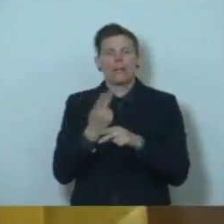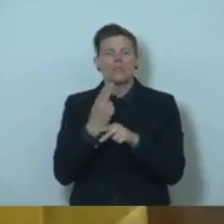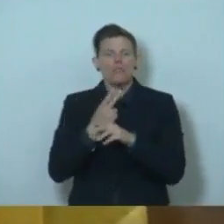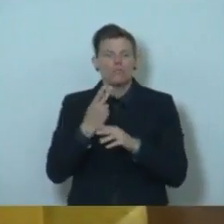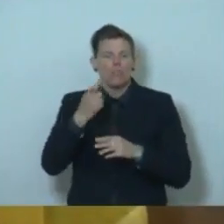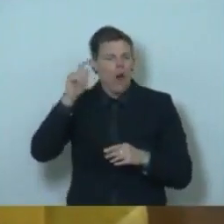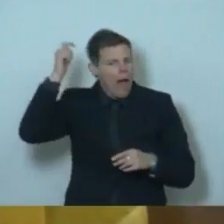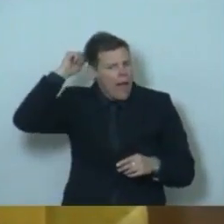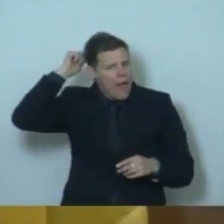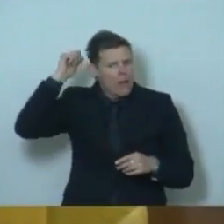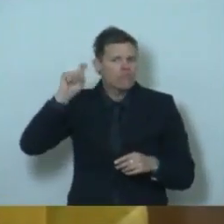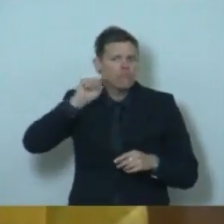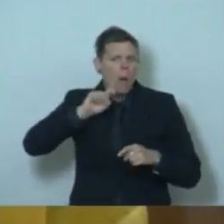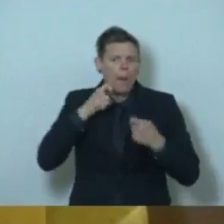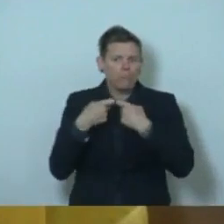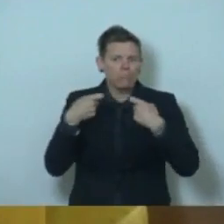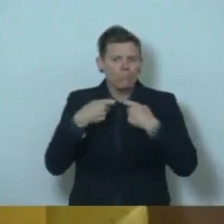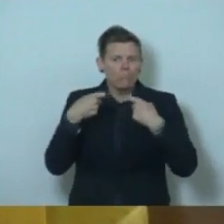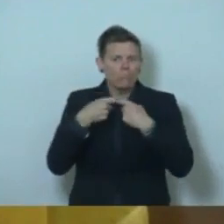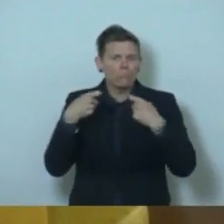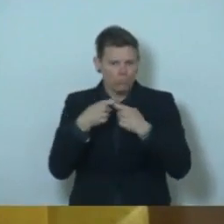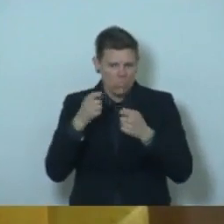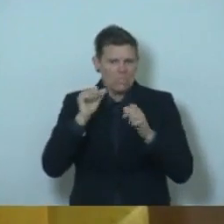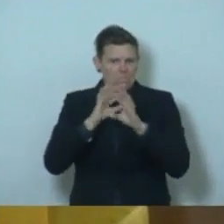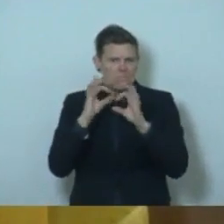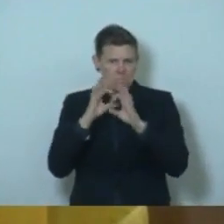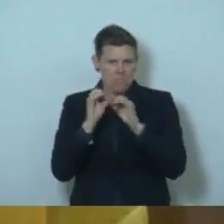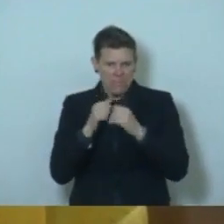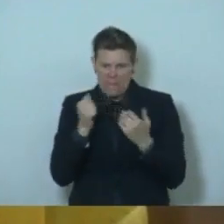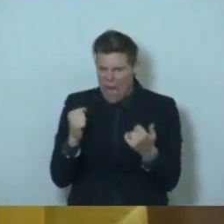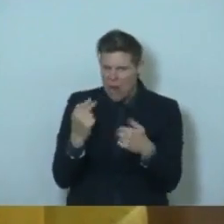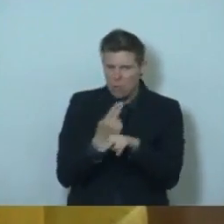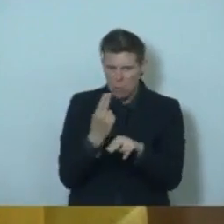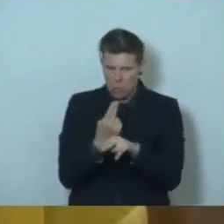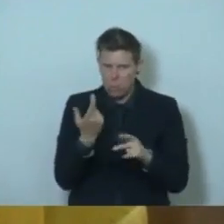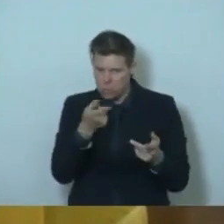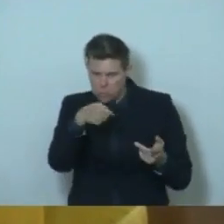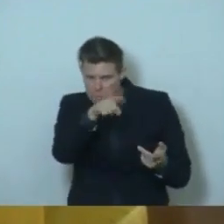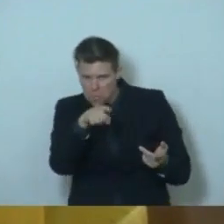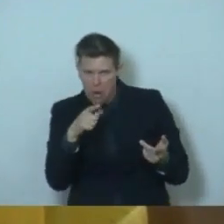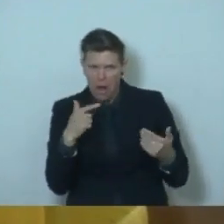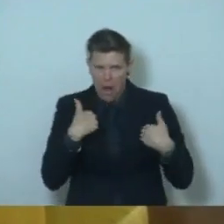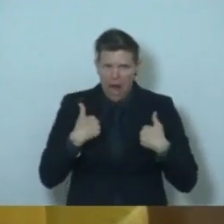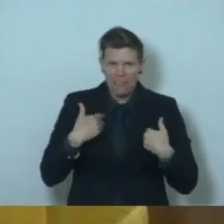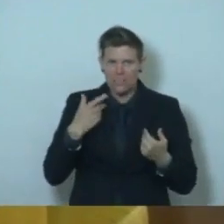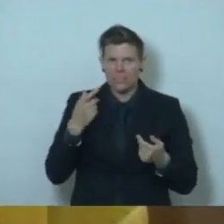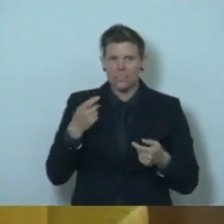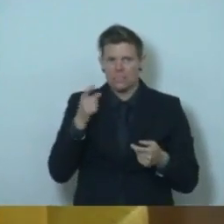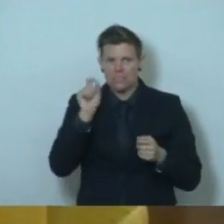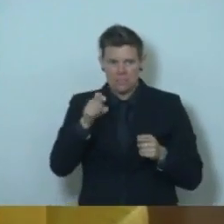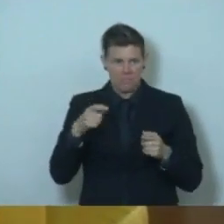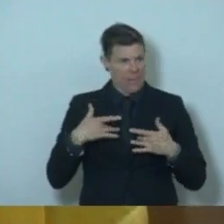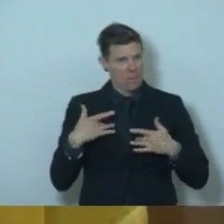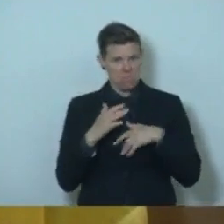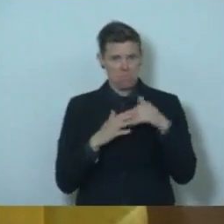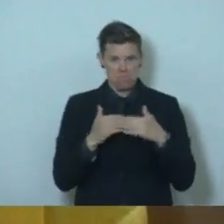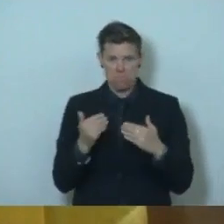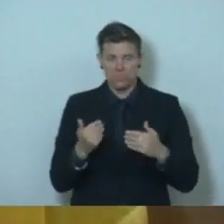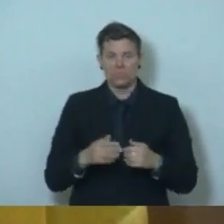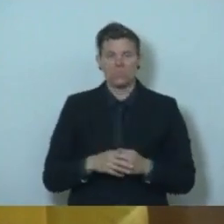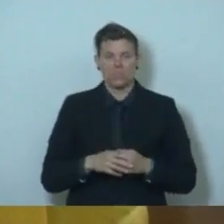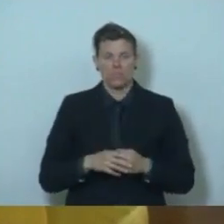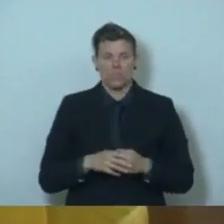All right. You could use a rubber band, not as comfortable. I've done that. I've done that actually at a press conference. So hair ties